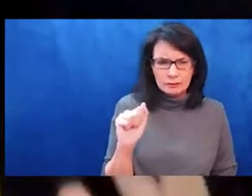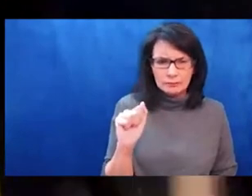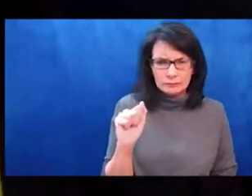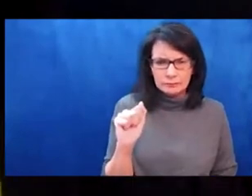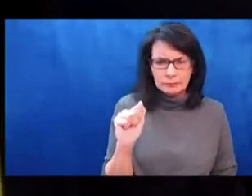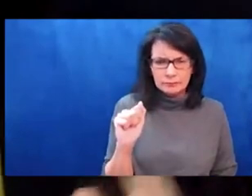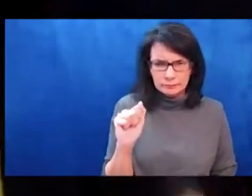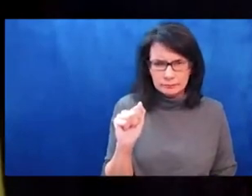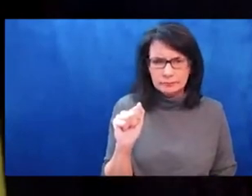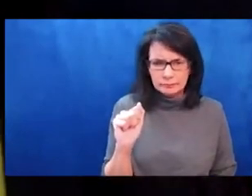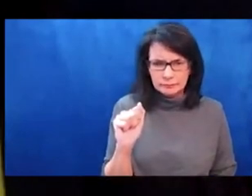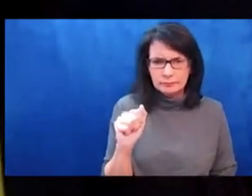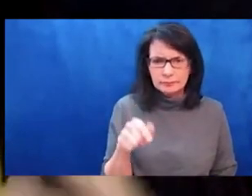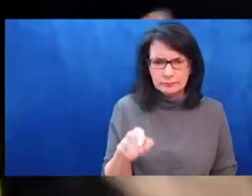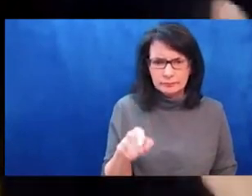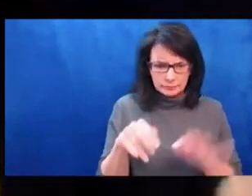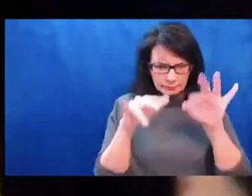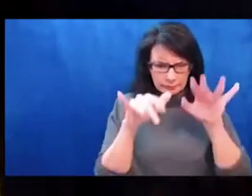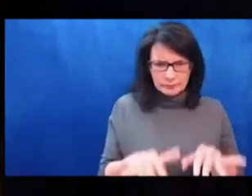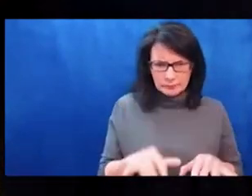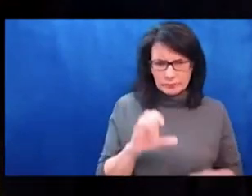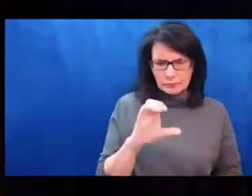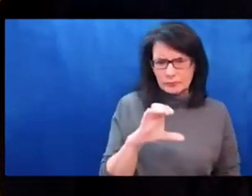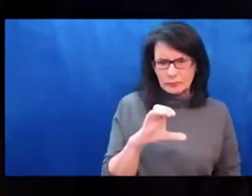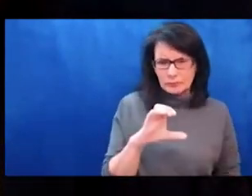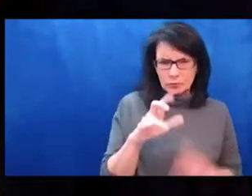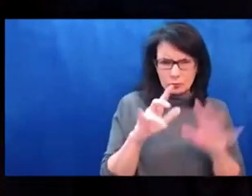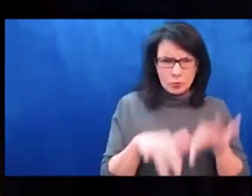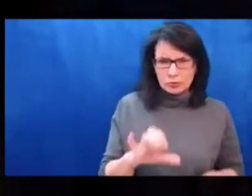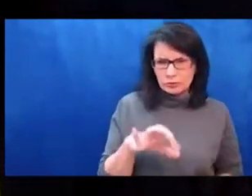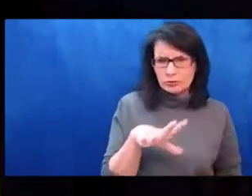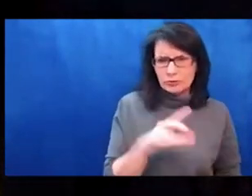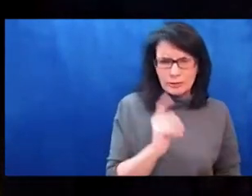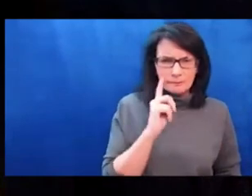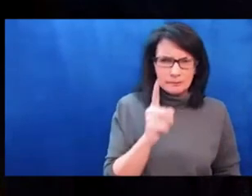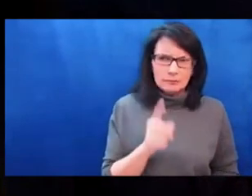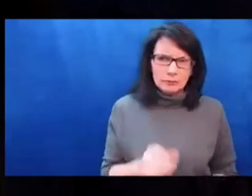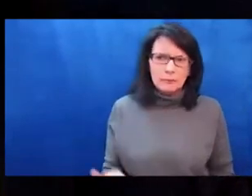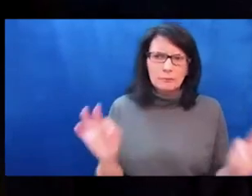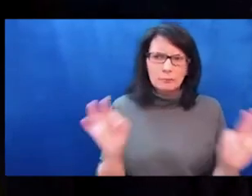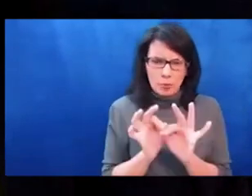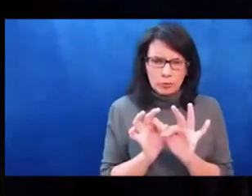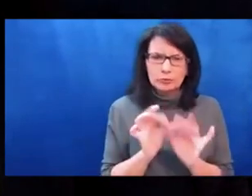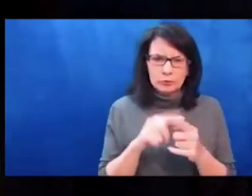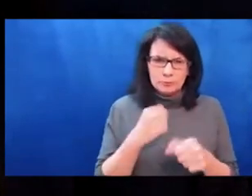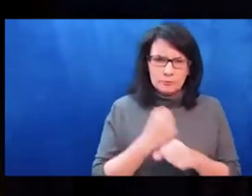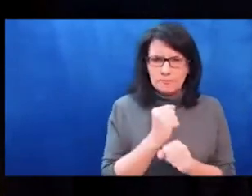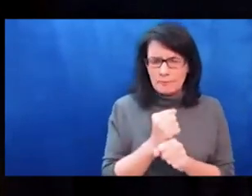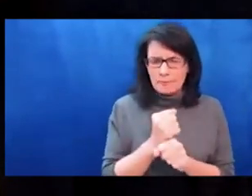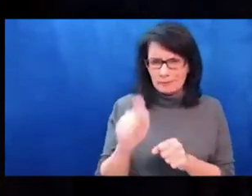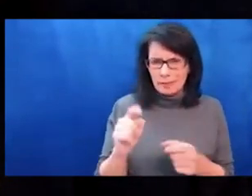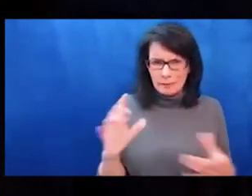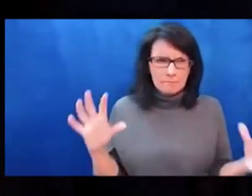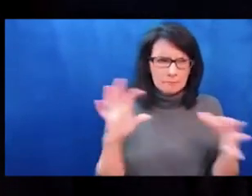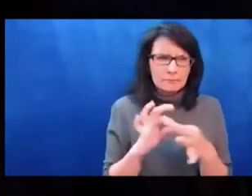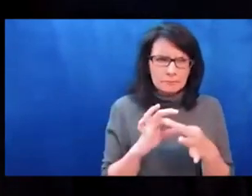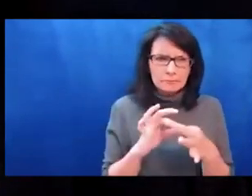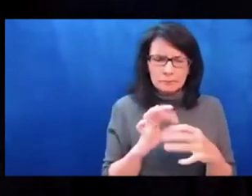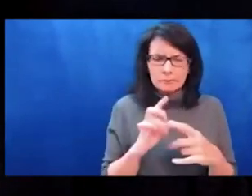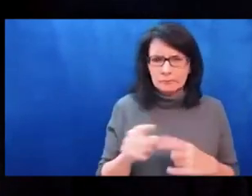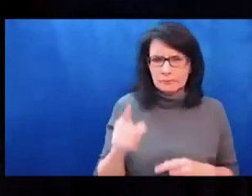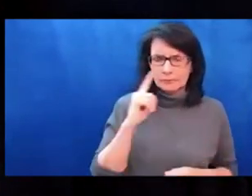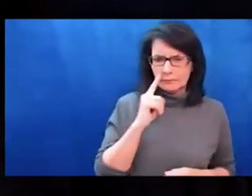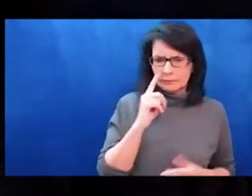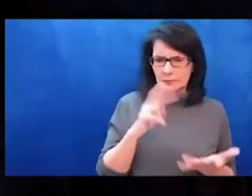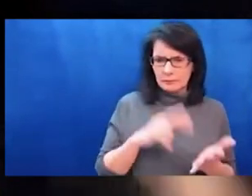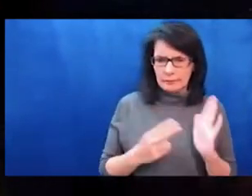insight and contributions and also in many ways, the wish for more time I'd like to actually invite all